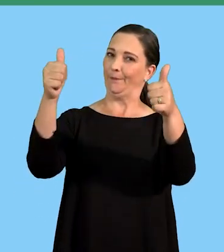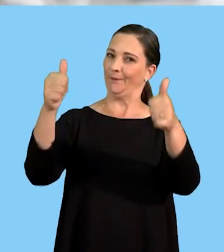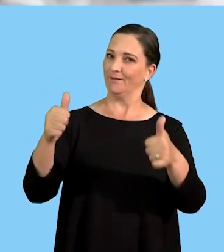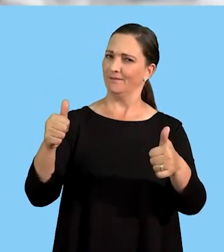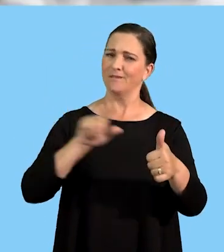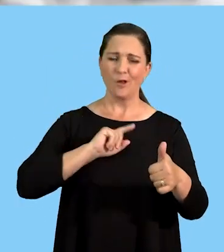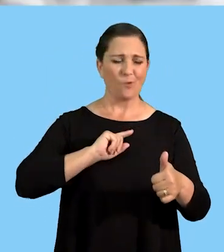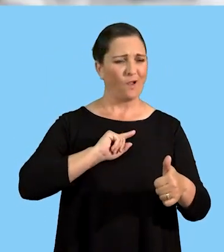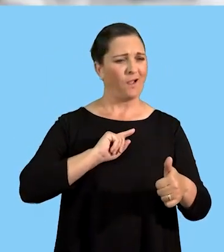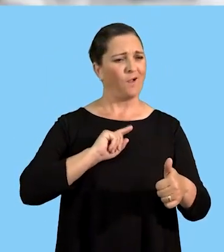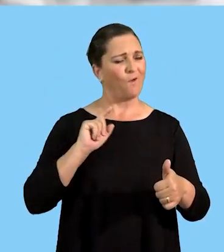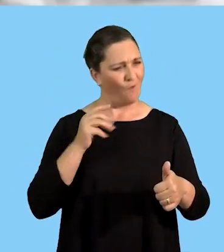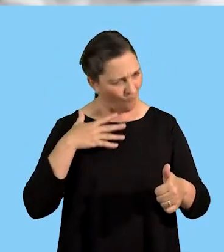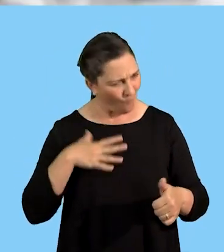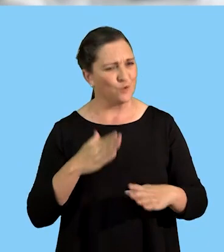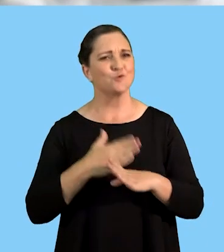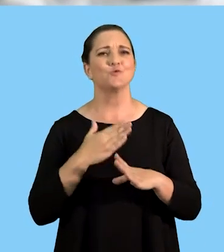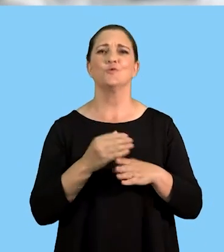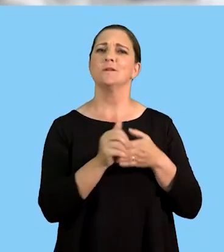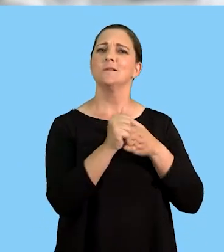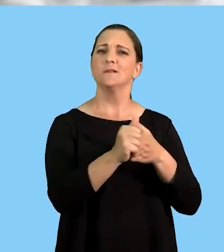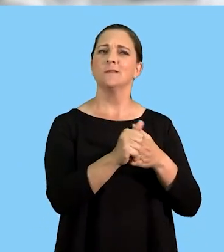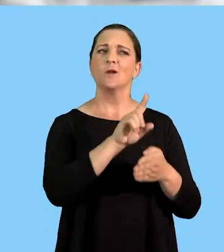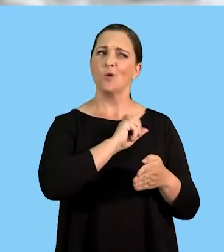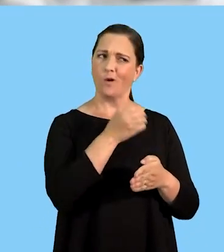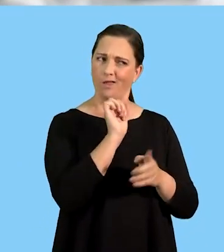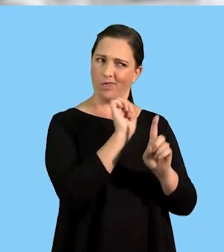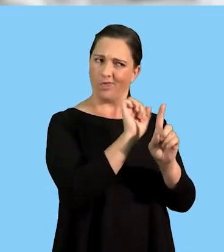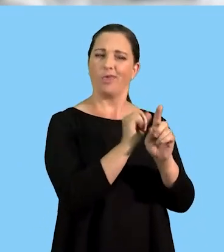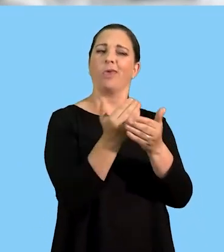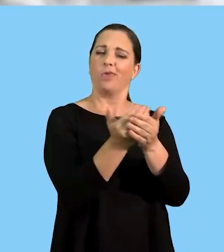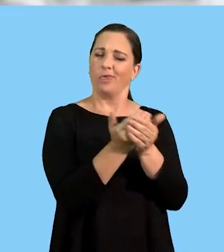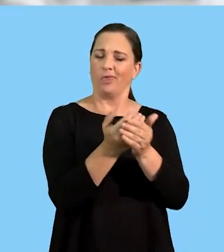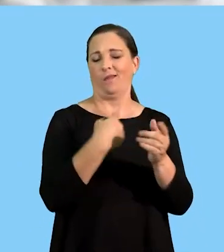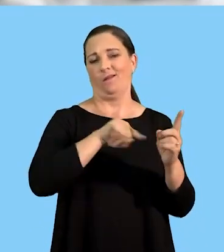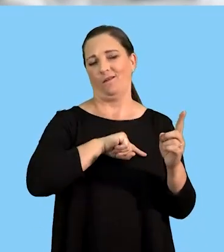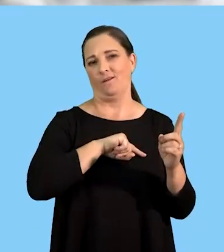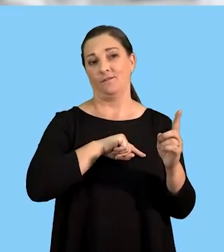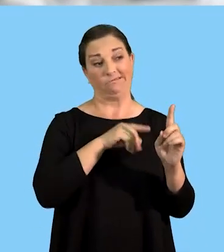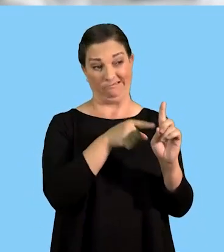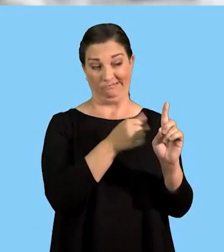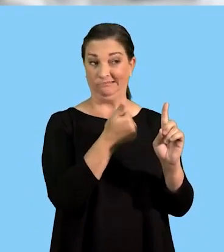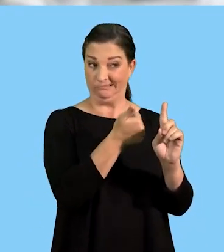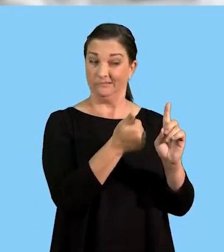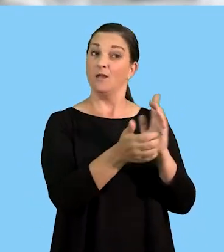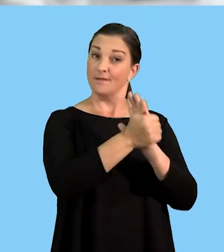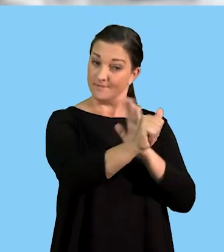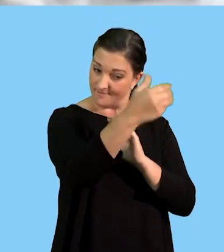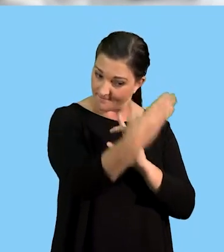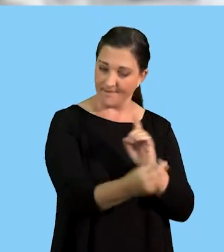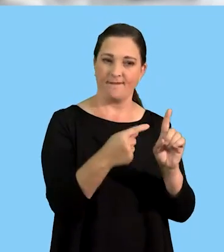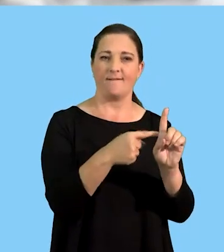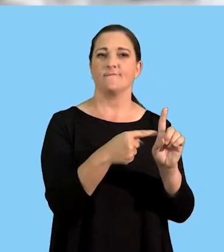want to work for a leader that cares for them, a leader that knows that they are competent, and a leader that